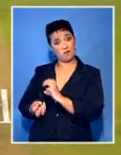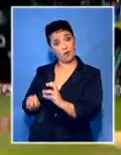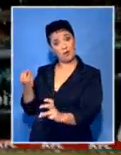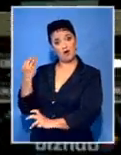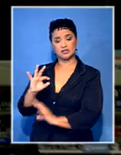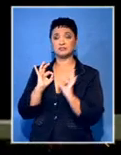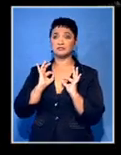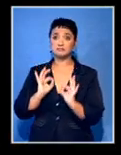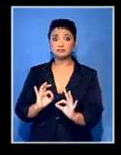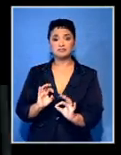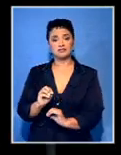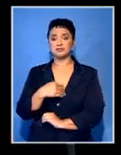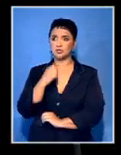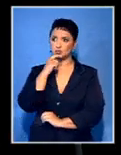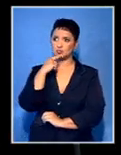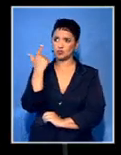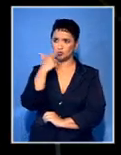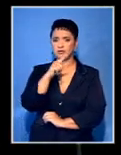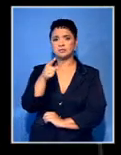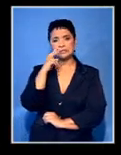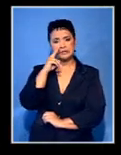phenomenal. So that was really good to see.